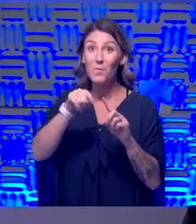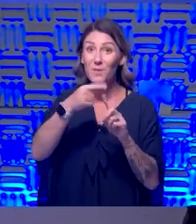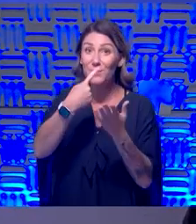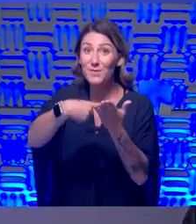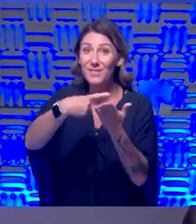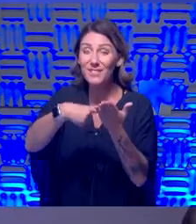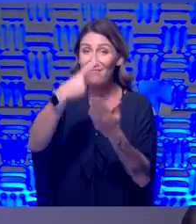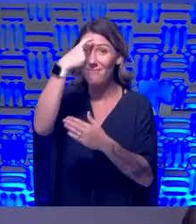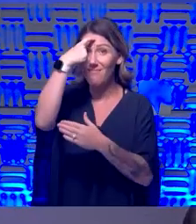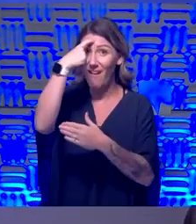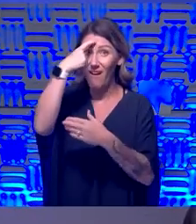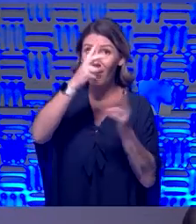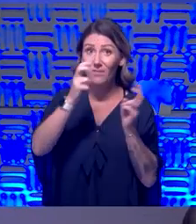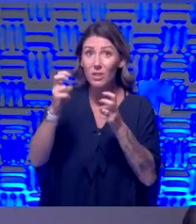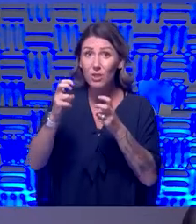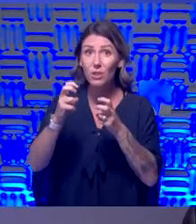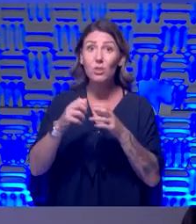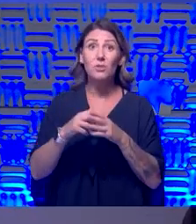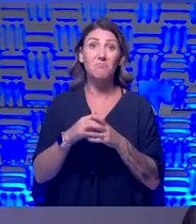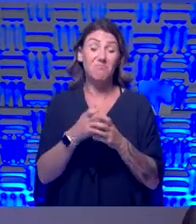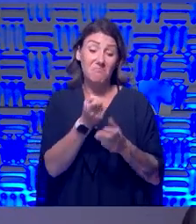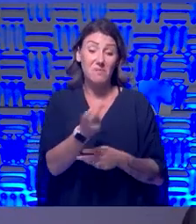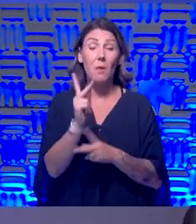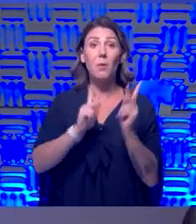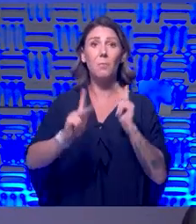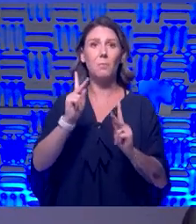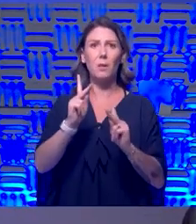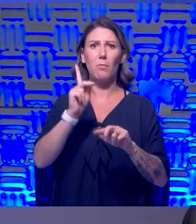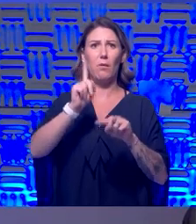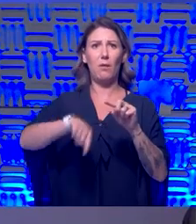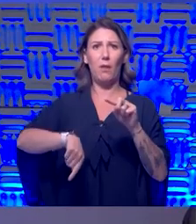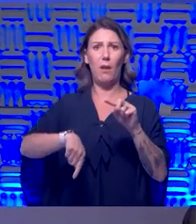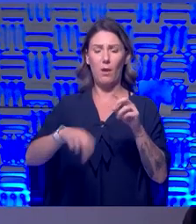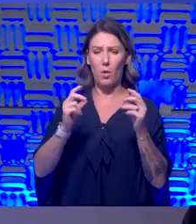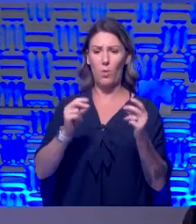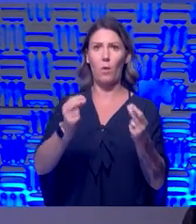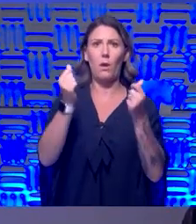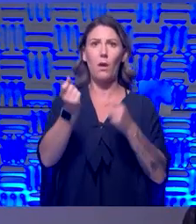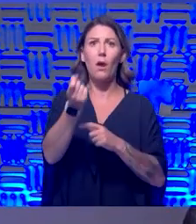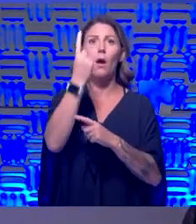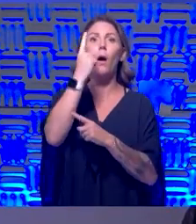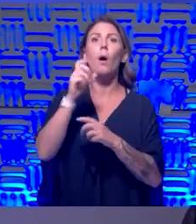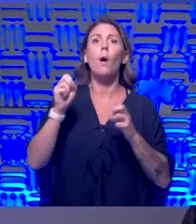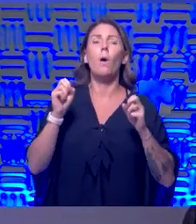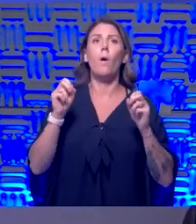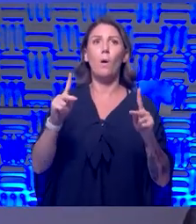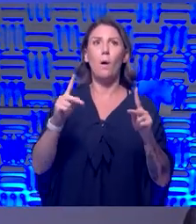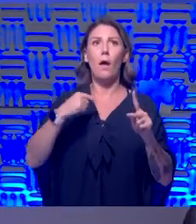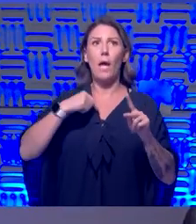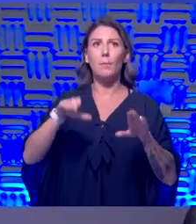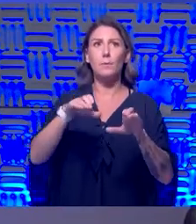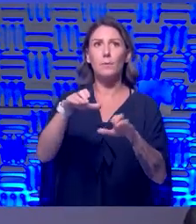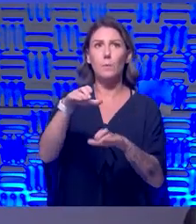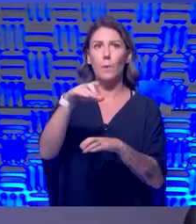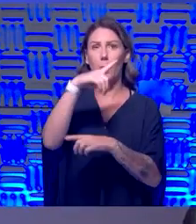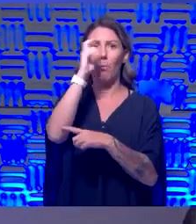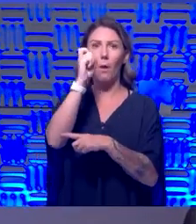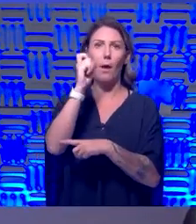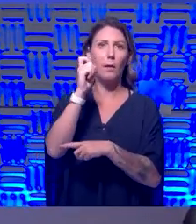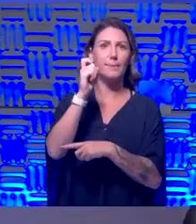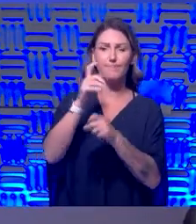some folks at certain days, certain times aren't able to, to, to quickly draw and say, okay, I'm doing this because of